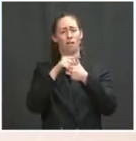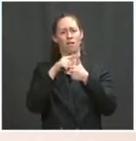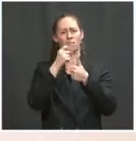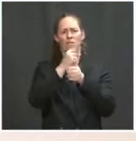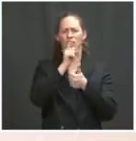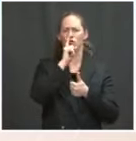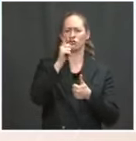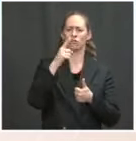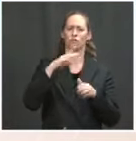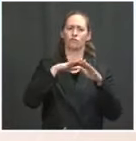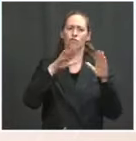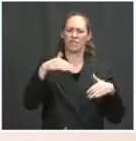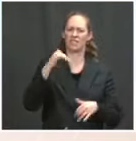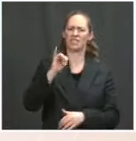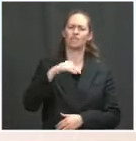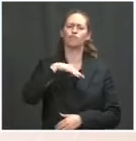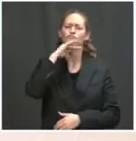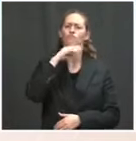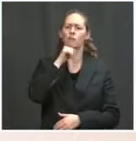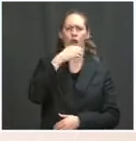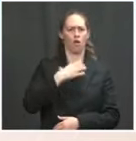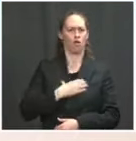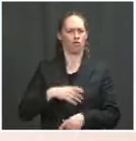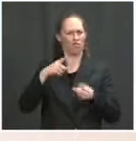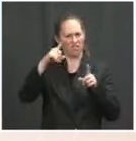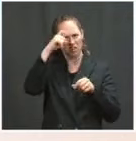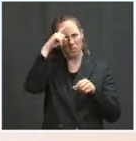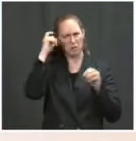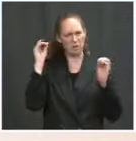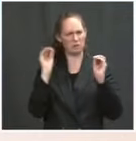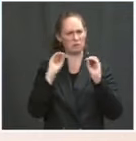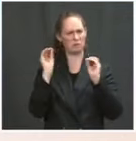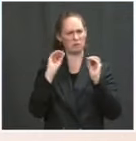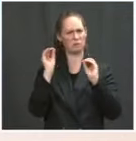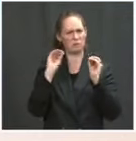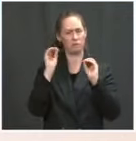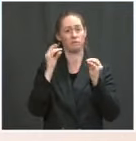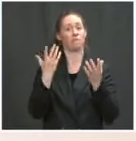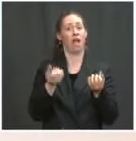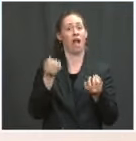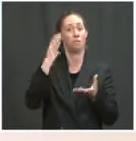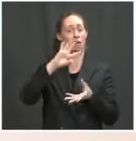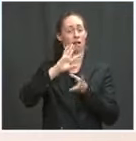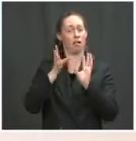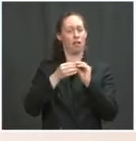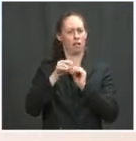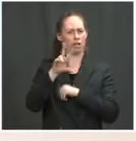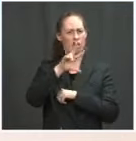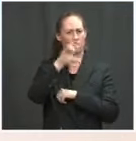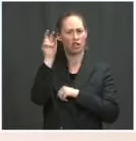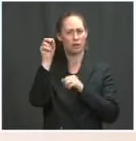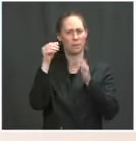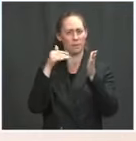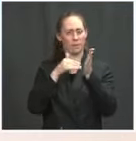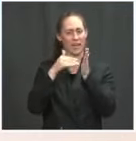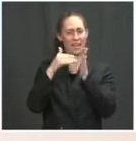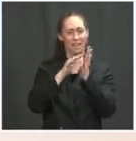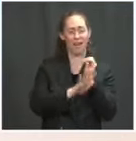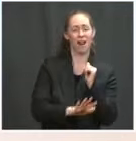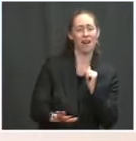American children who are in free and reduced lunch status in schools. At the end of the school year, there is no